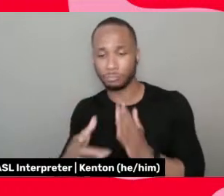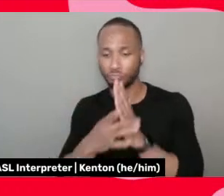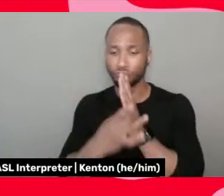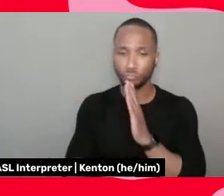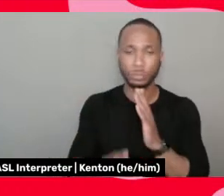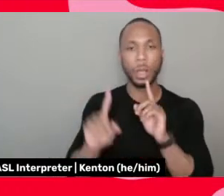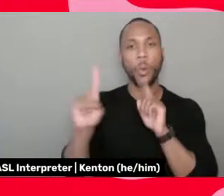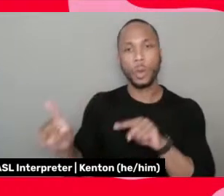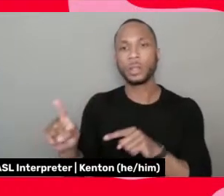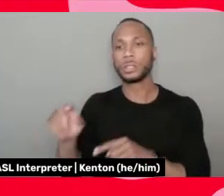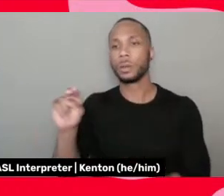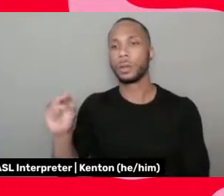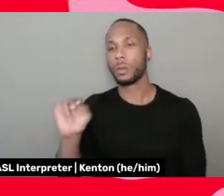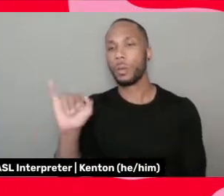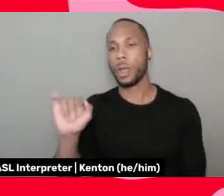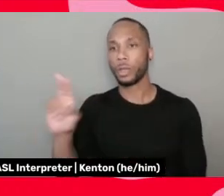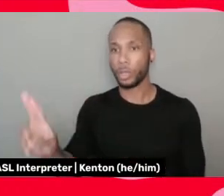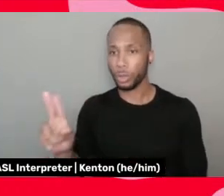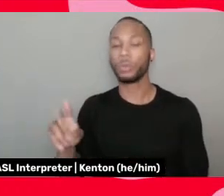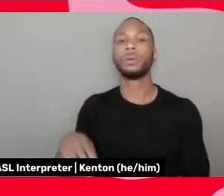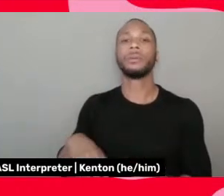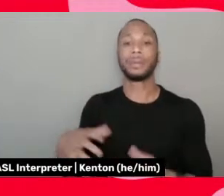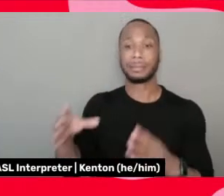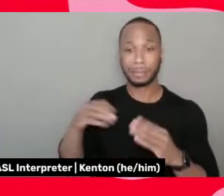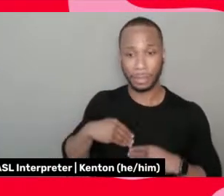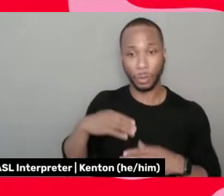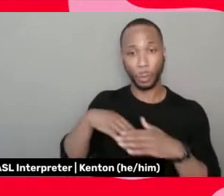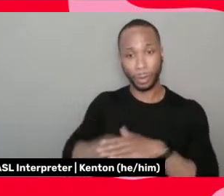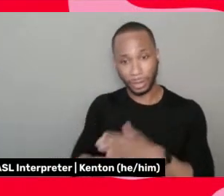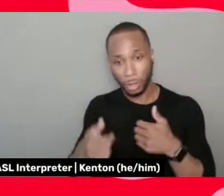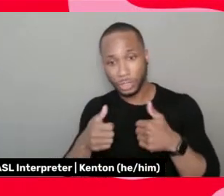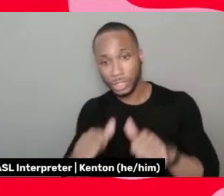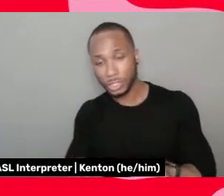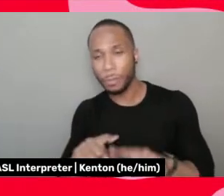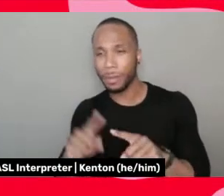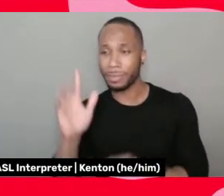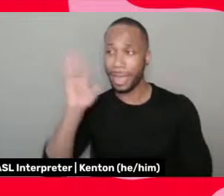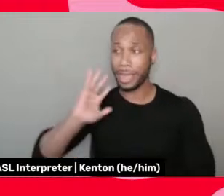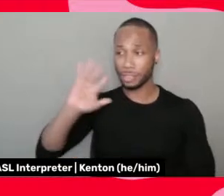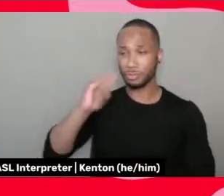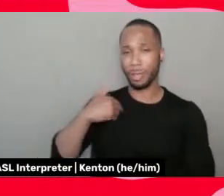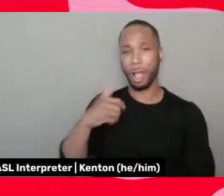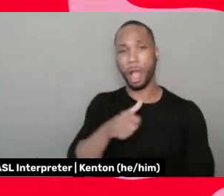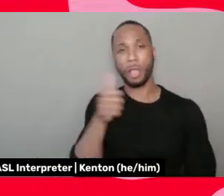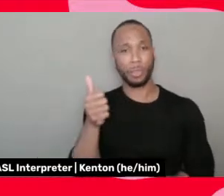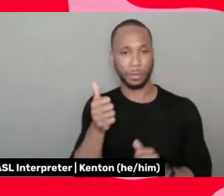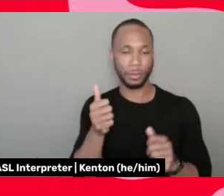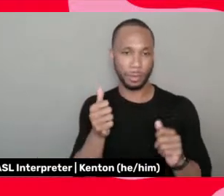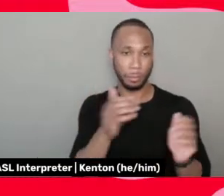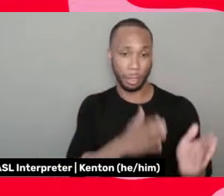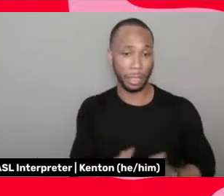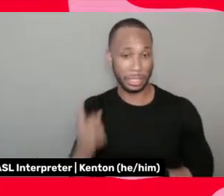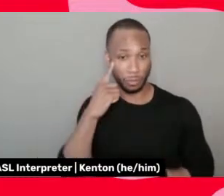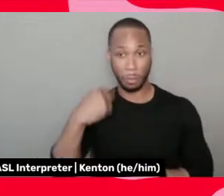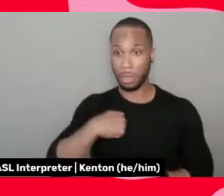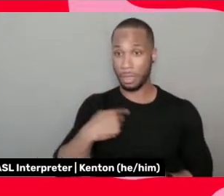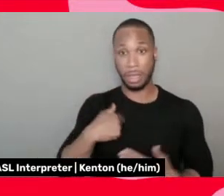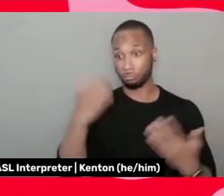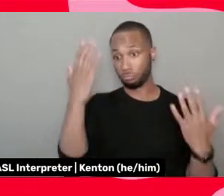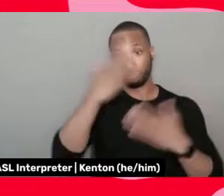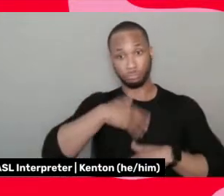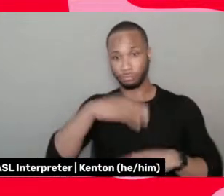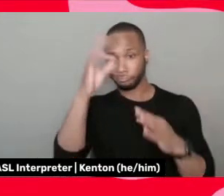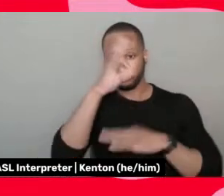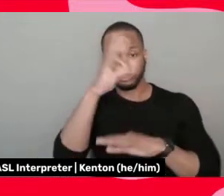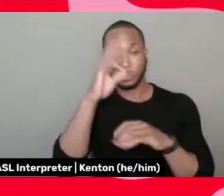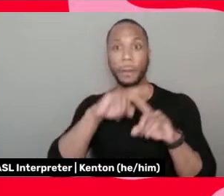got in, did the audition and the ancestors had other plans for me, uh, unbeknownst to me. Um, but